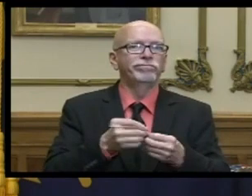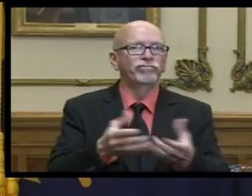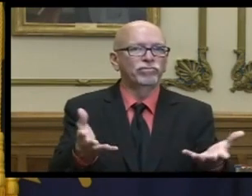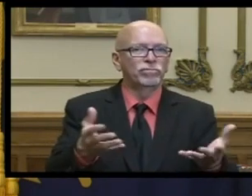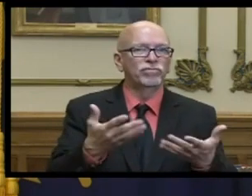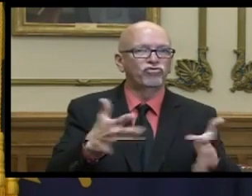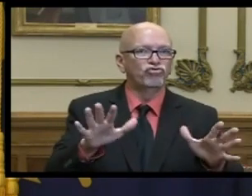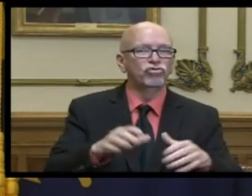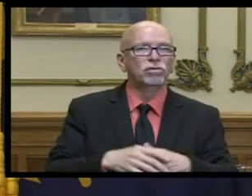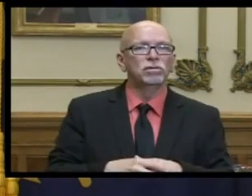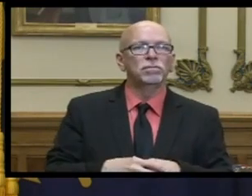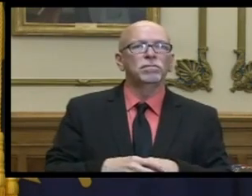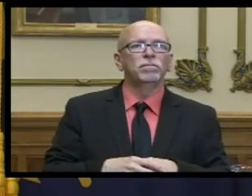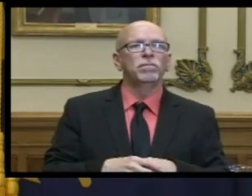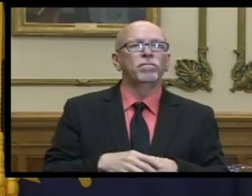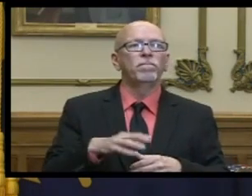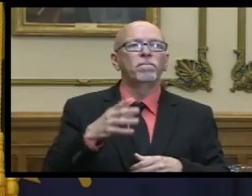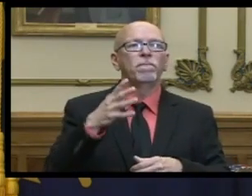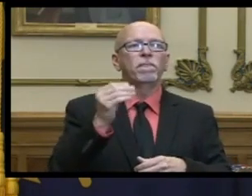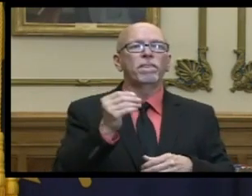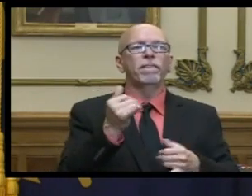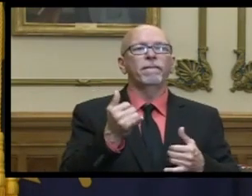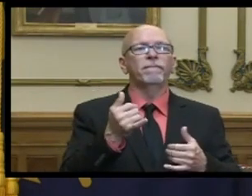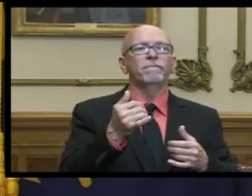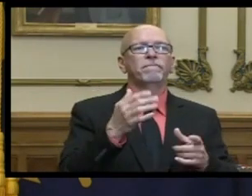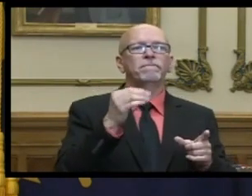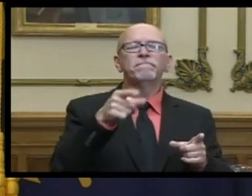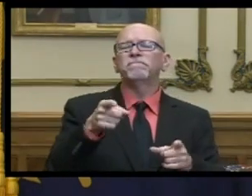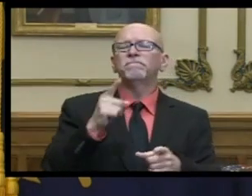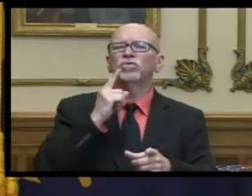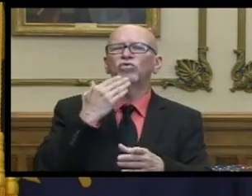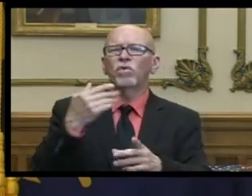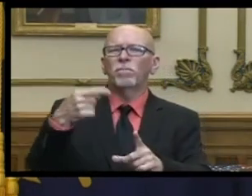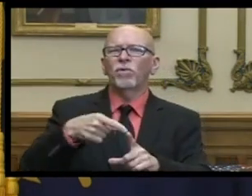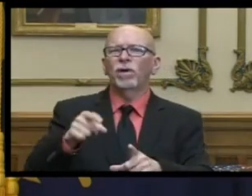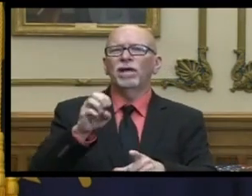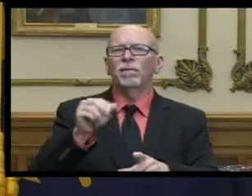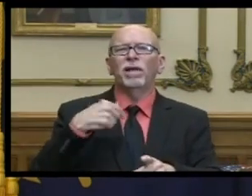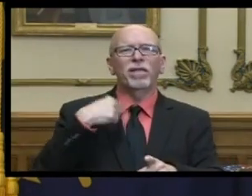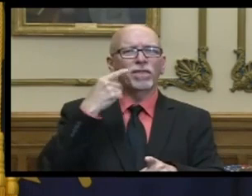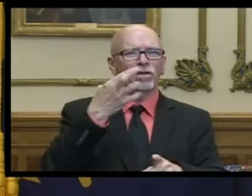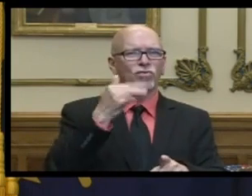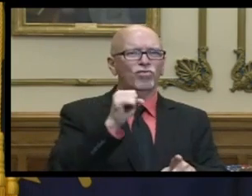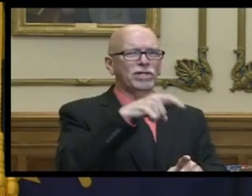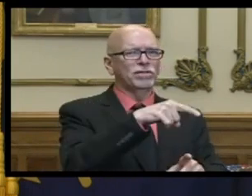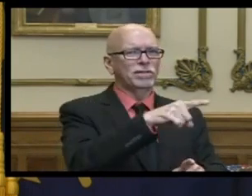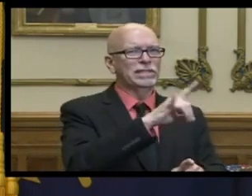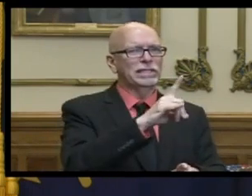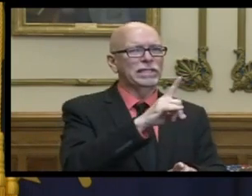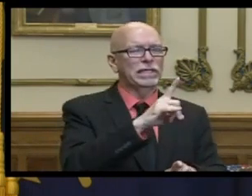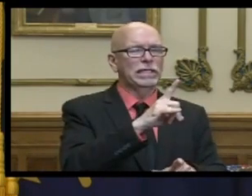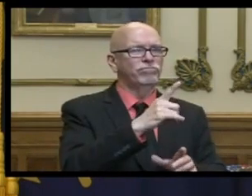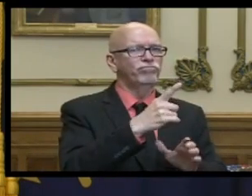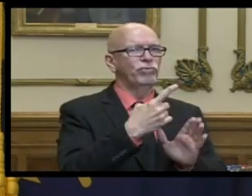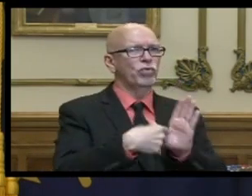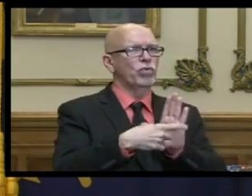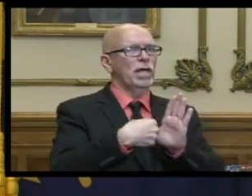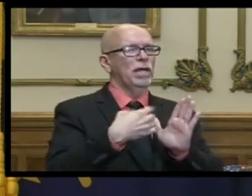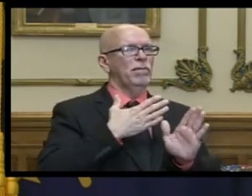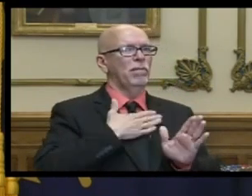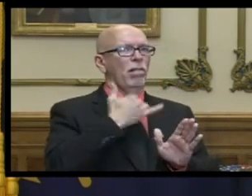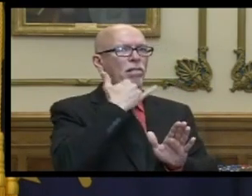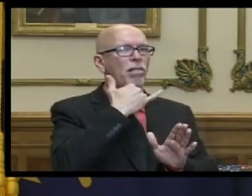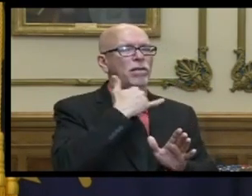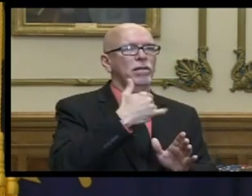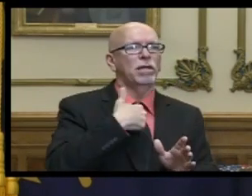and uh in terms of and and you bring up a good point emma and i think chris you actually corrected me um